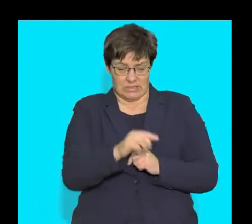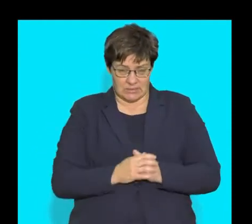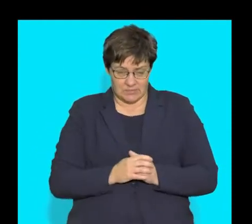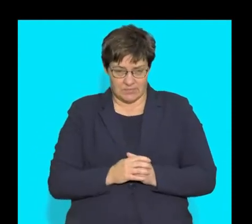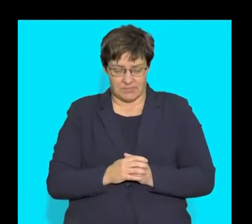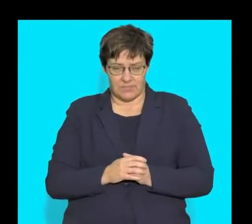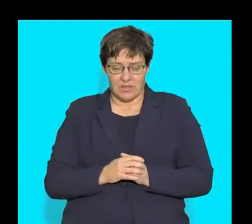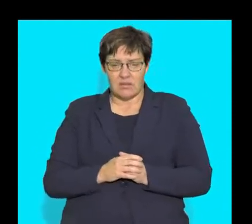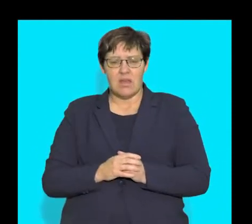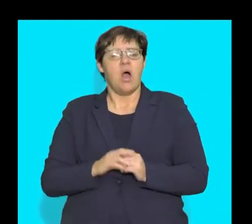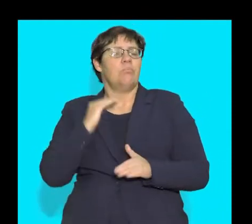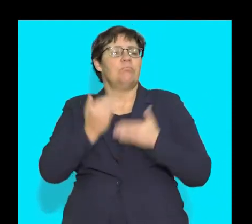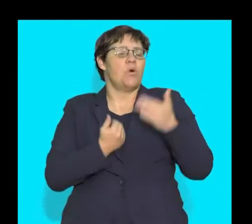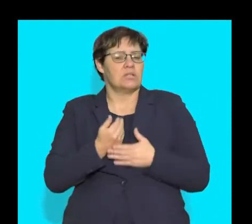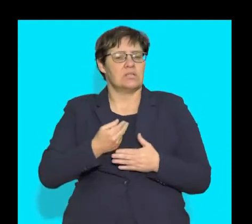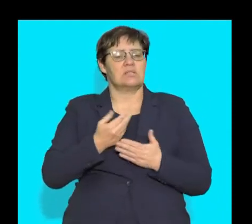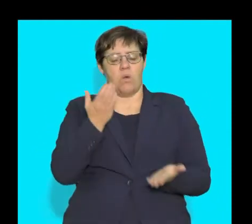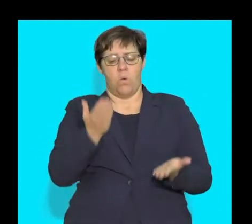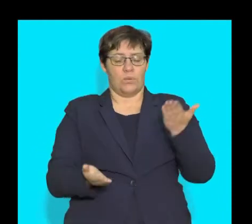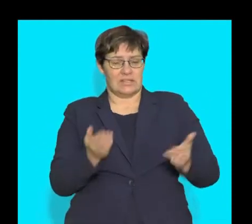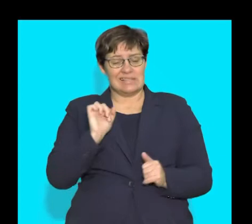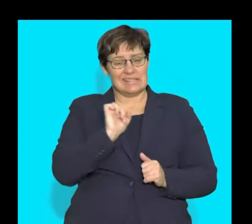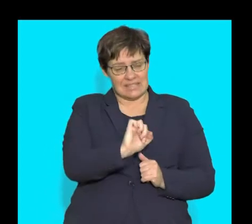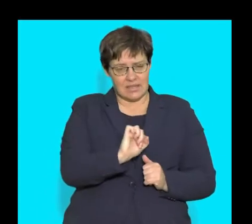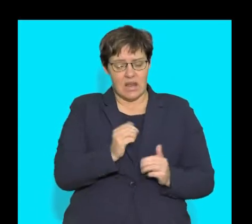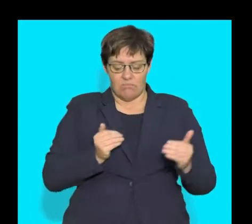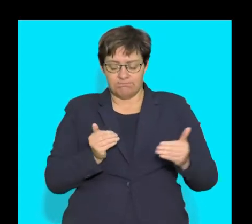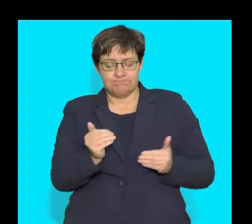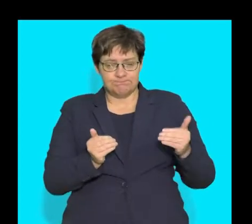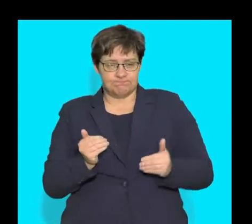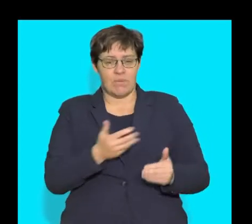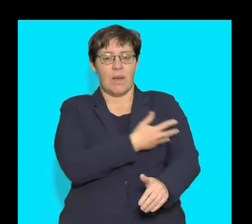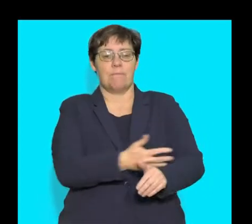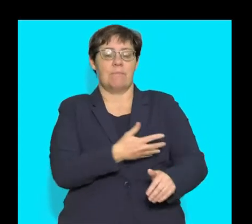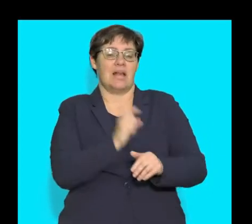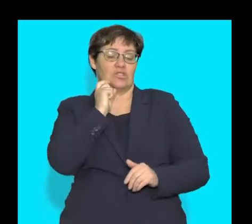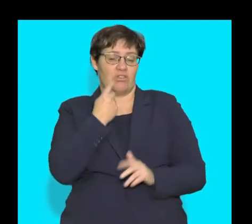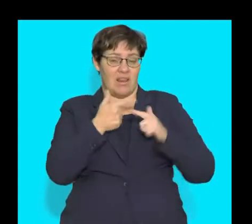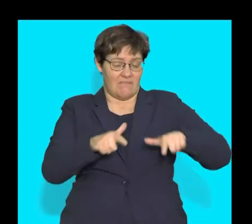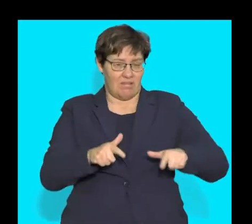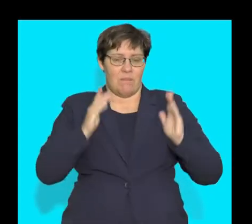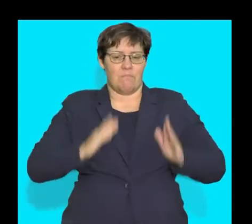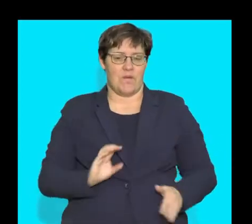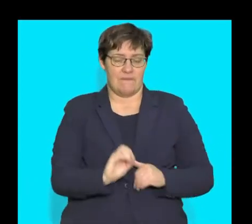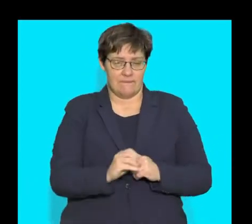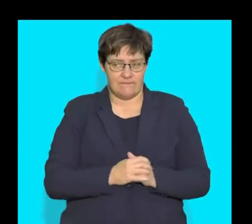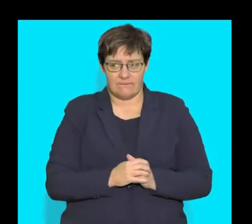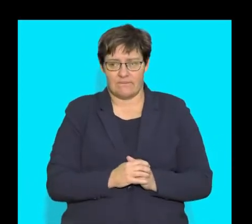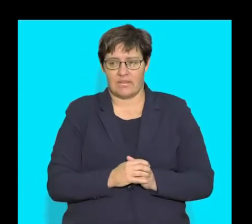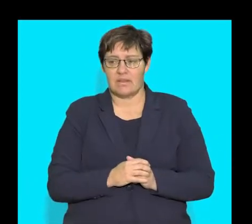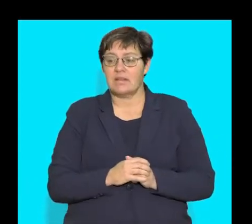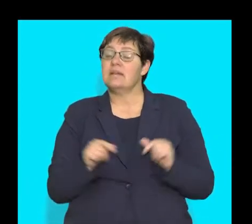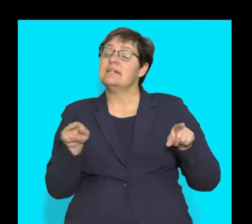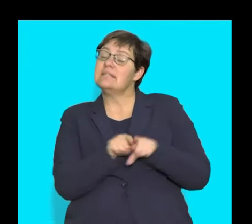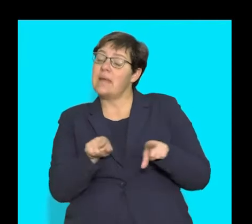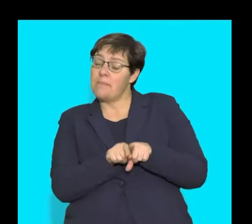It's important that we look at the process of homeostasis and the regulation of blood sugar levels in the body. We